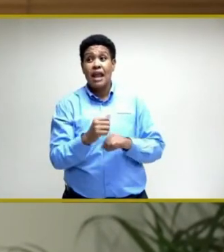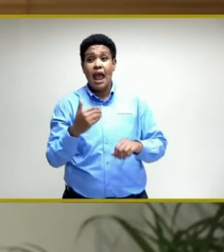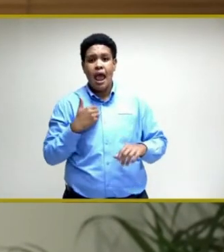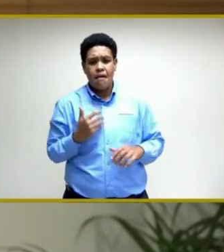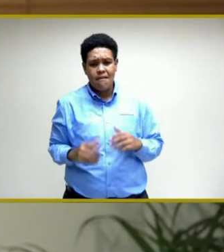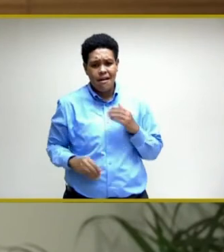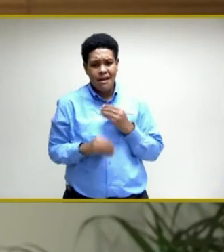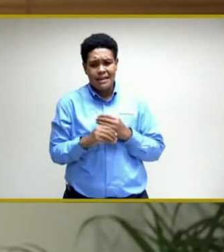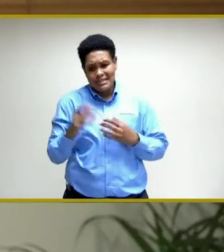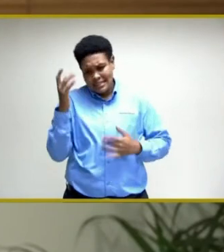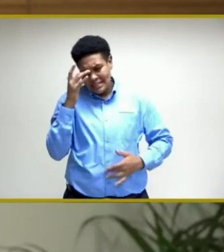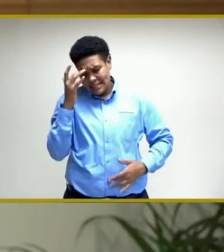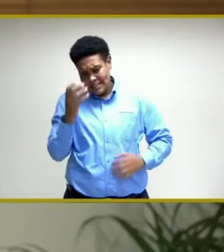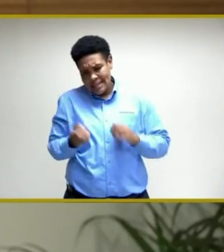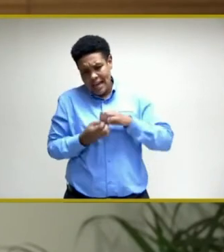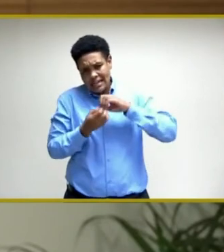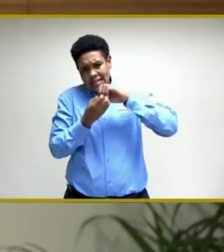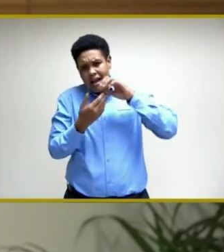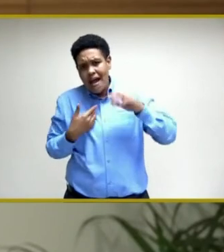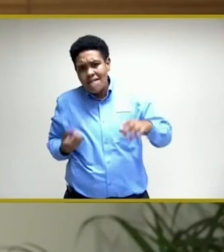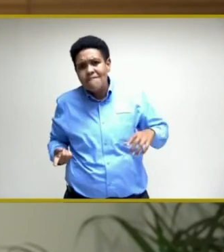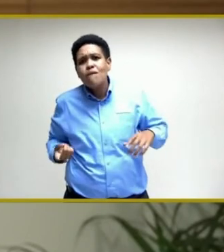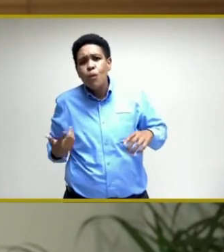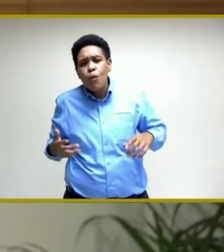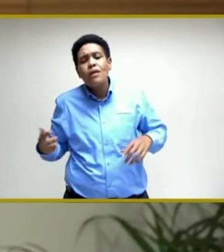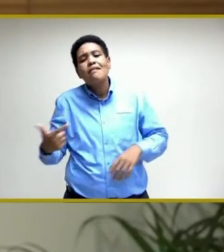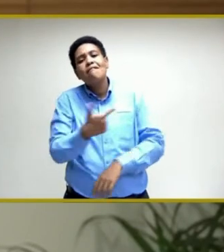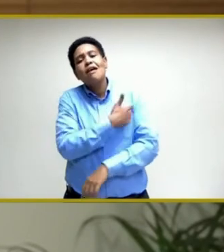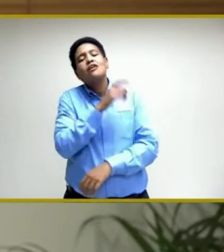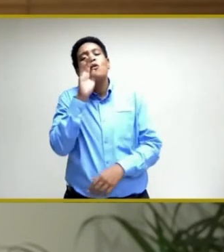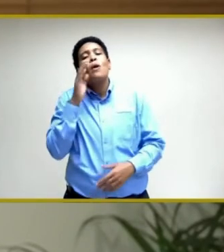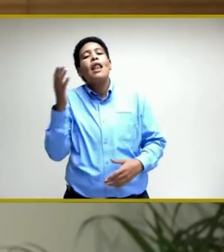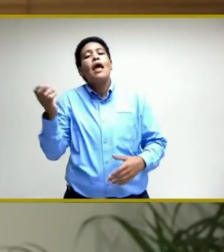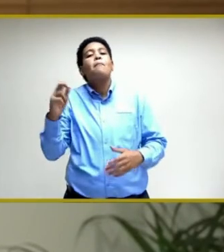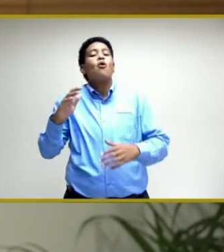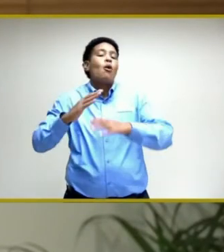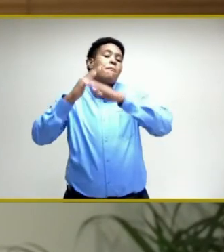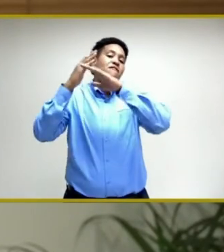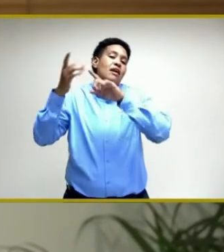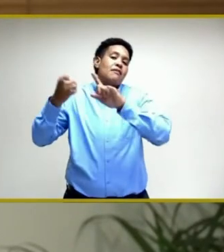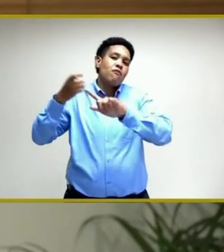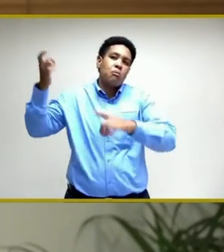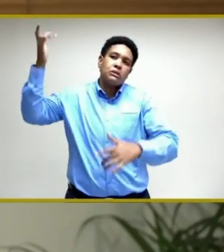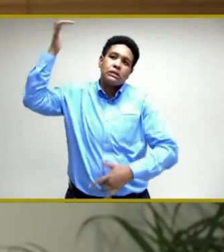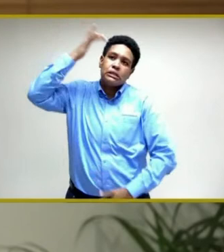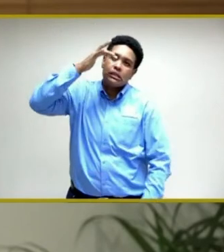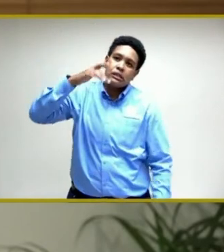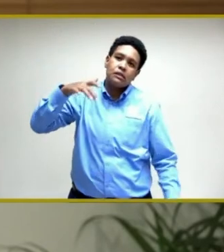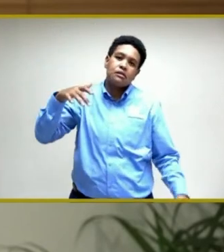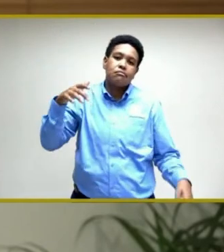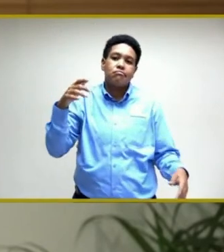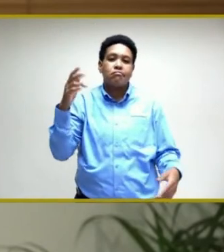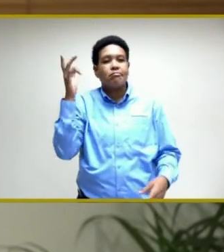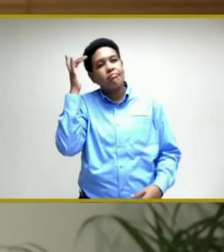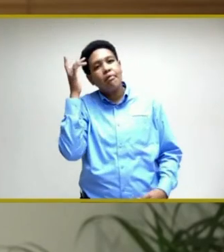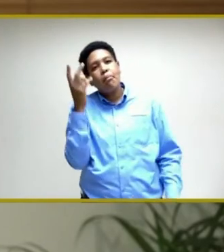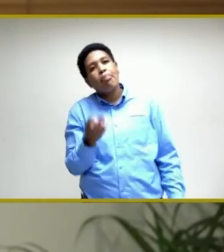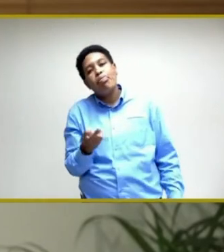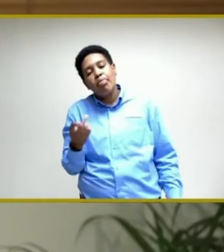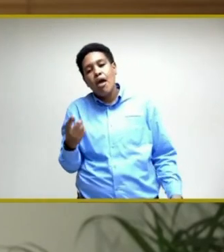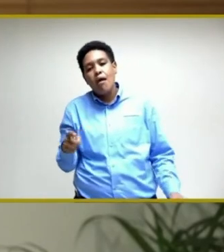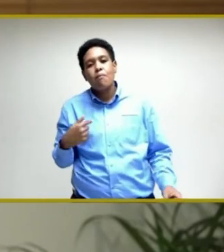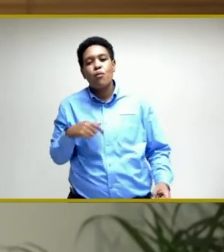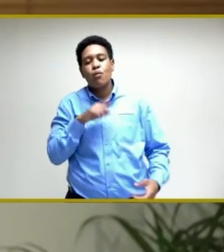conditions, and this vaccine will help or prevent them from becoming severely ill, we are